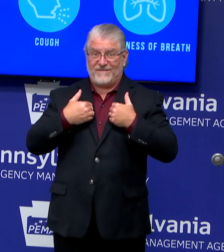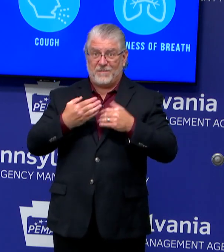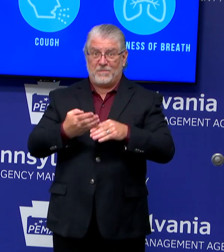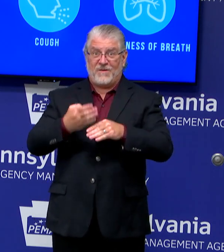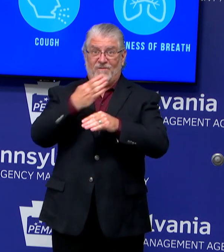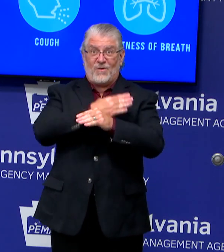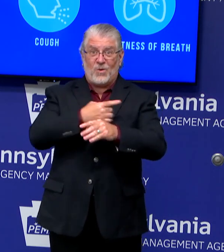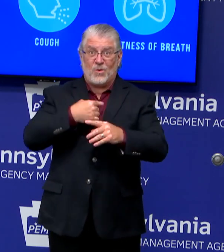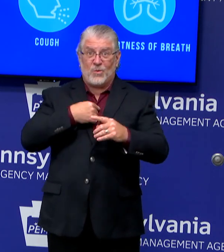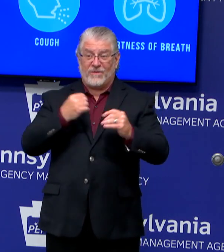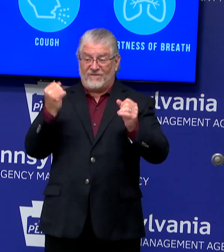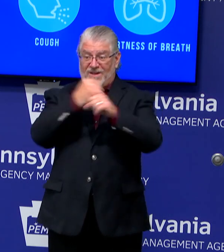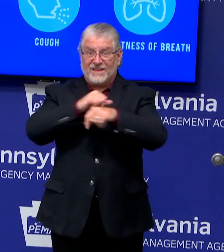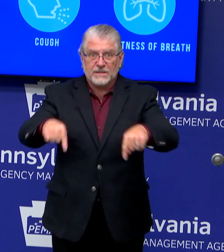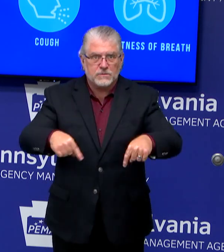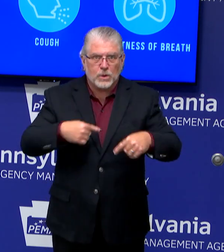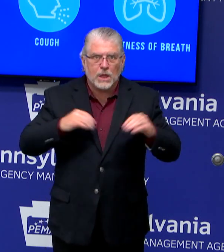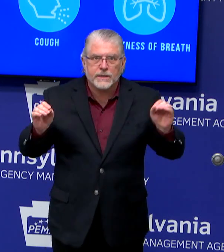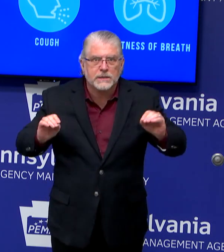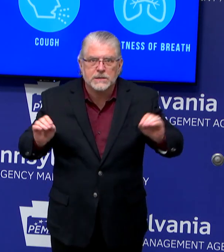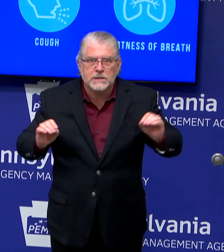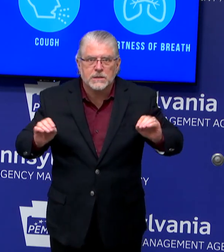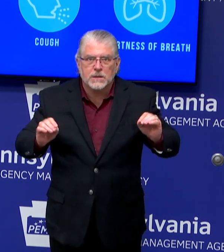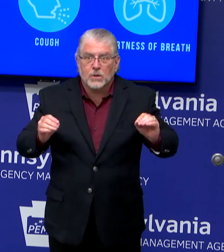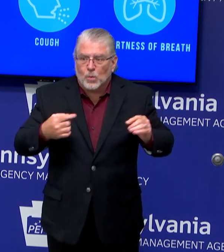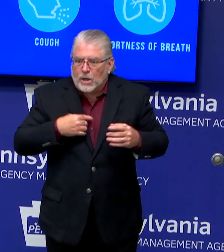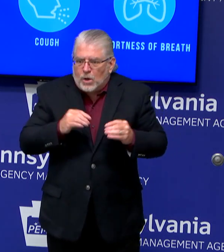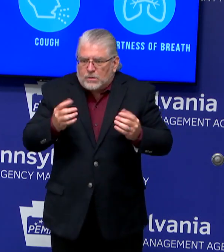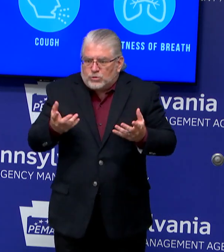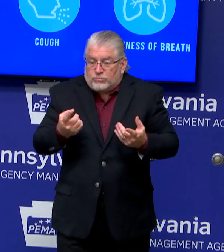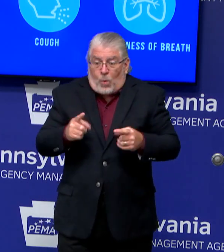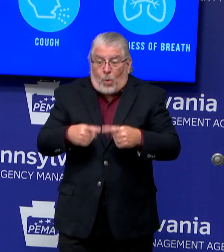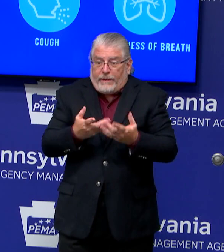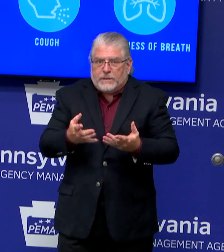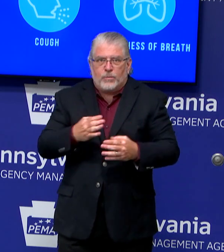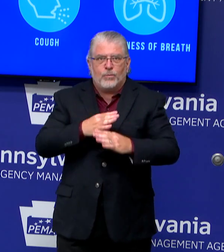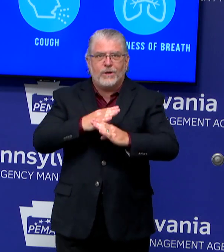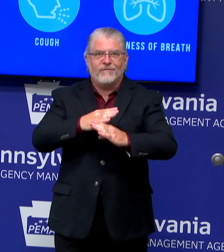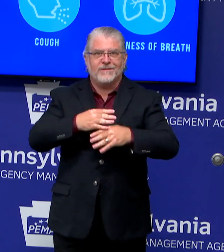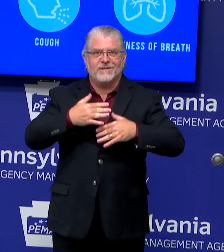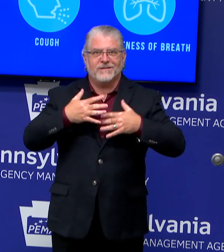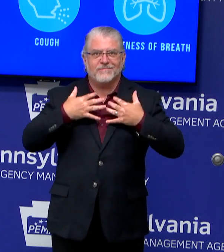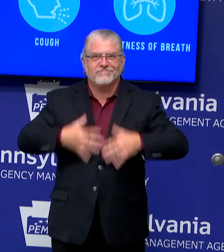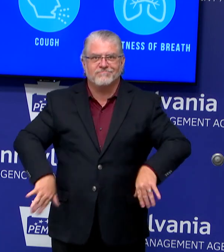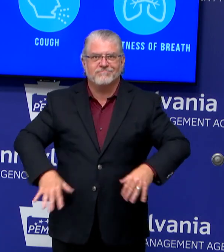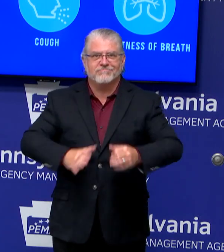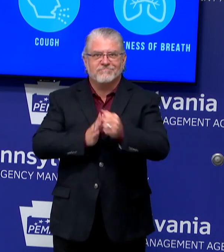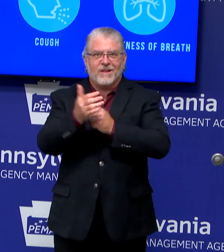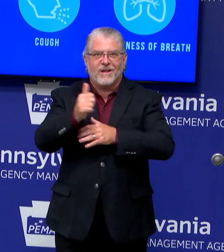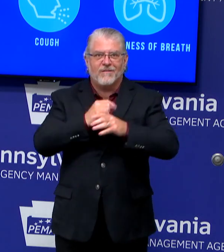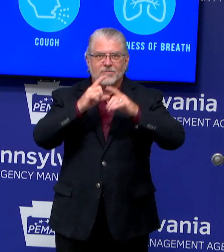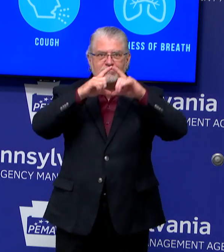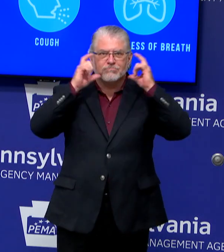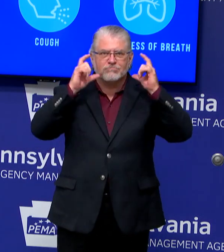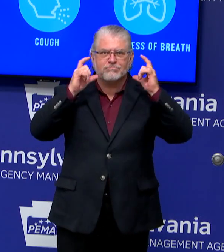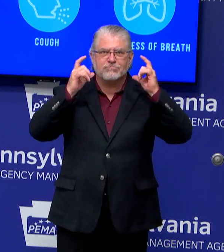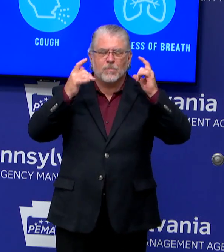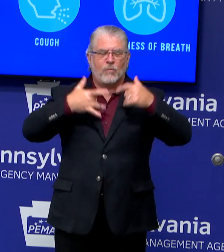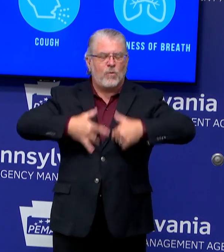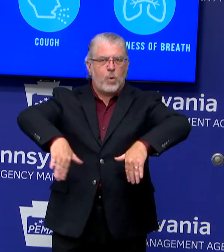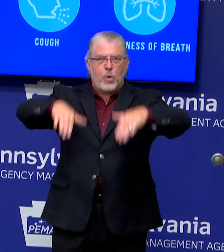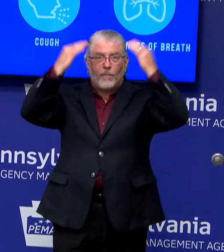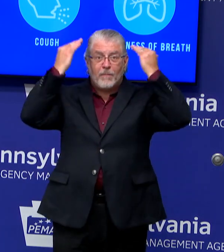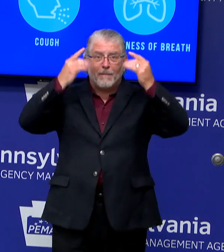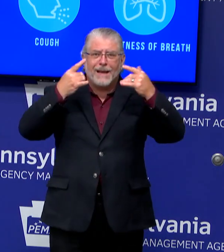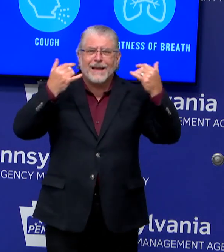We didn't have a lot of protective equipment. We were concerned that the health care systems were going to be overwhelmed. We don't have that now. So I would suspect,